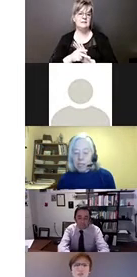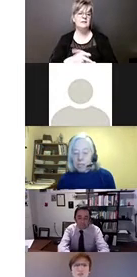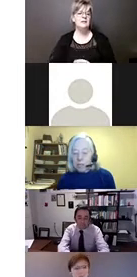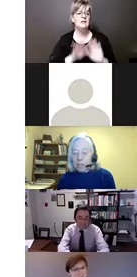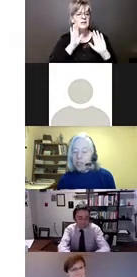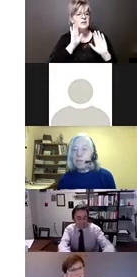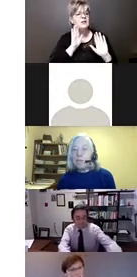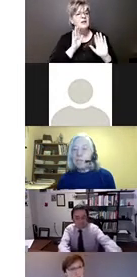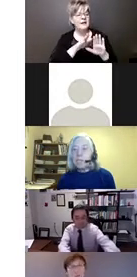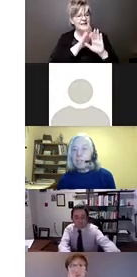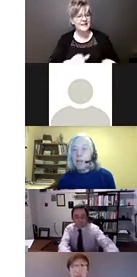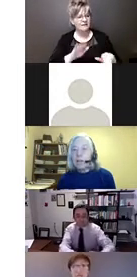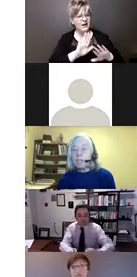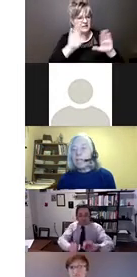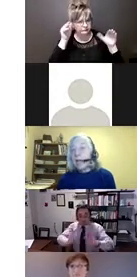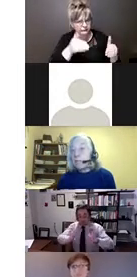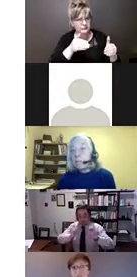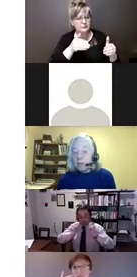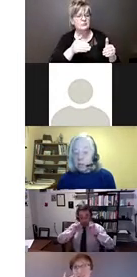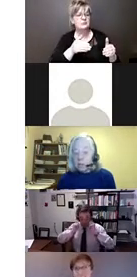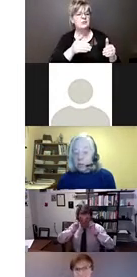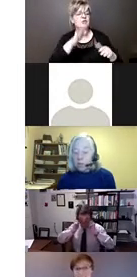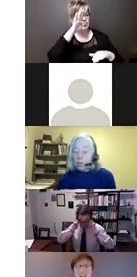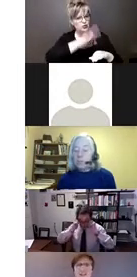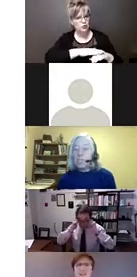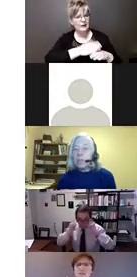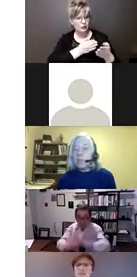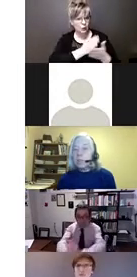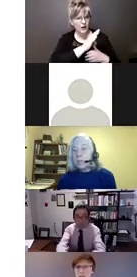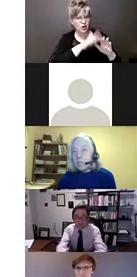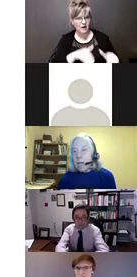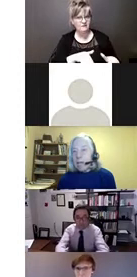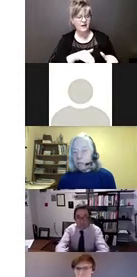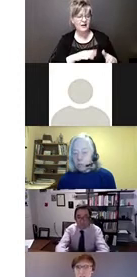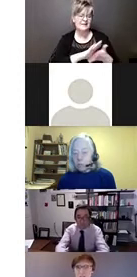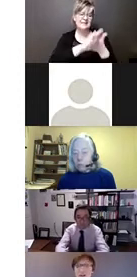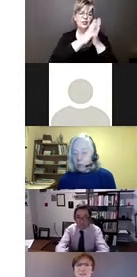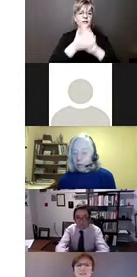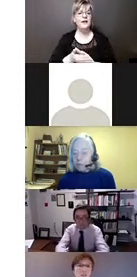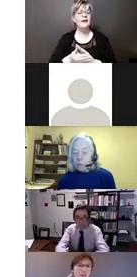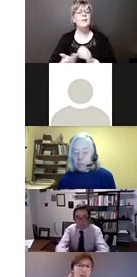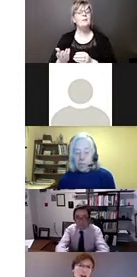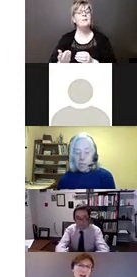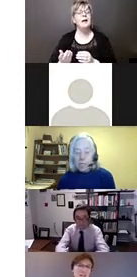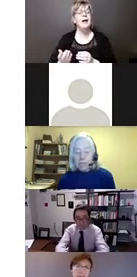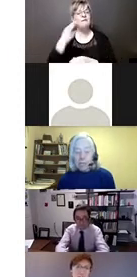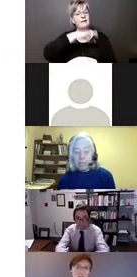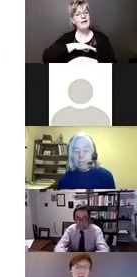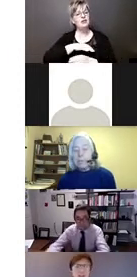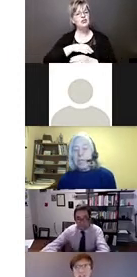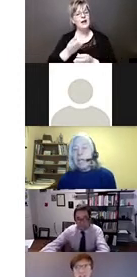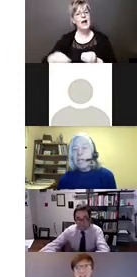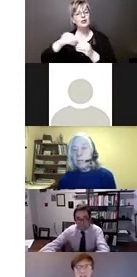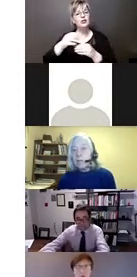see in the Convention on the Rights of the Child can add value to the typical siloed programs we see in Canada.